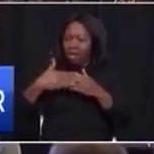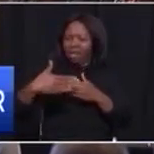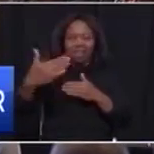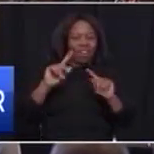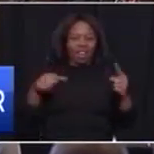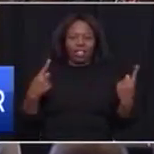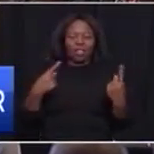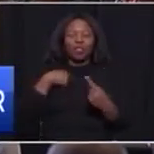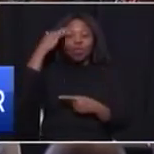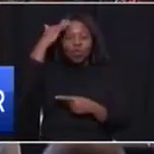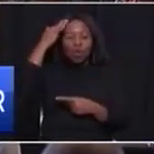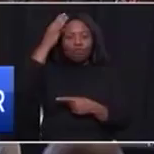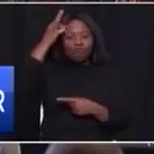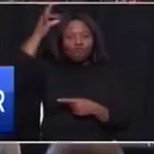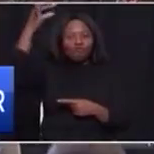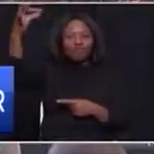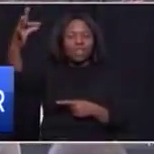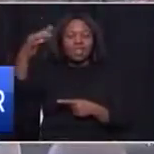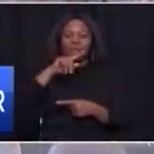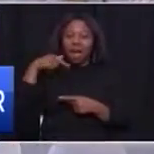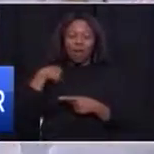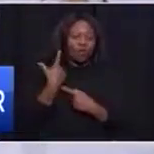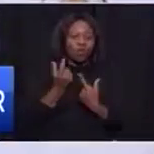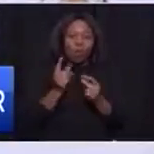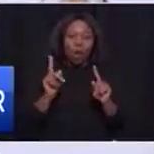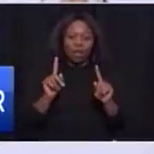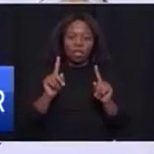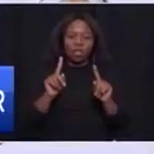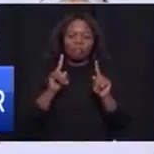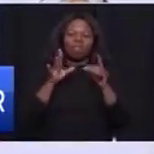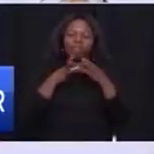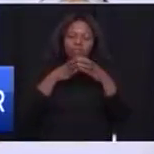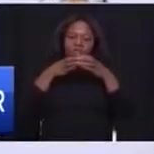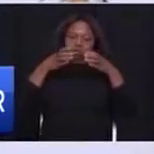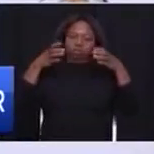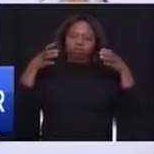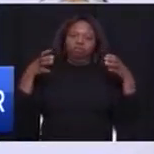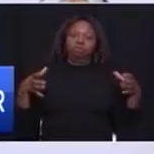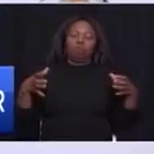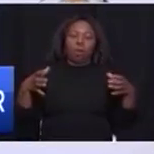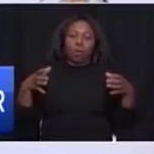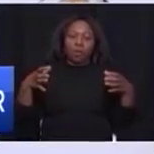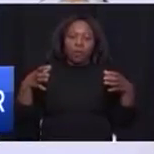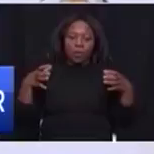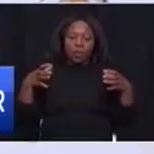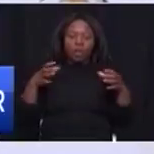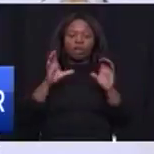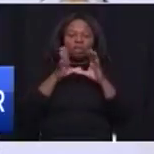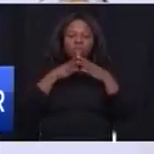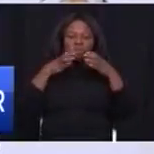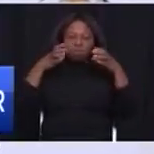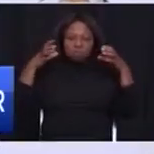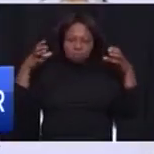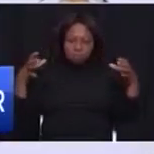is to expand the the fulfillment of the to expand the